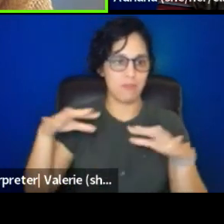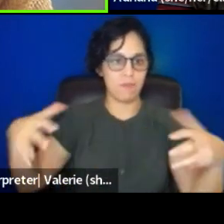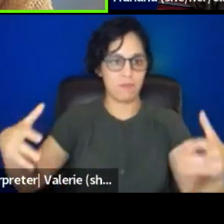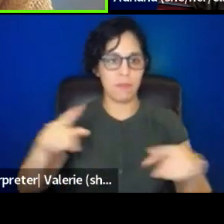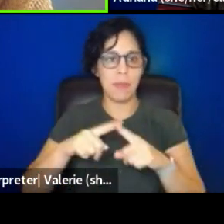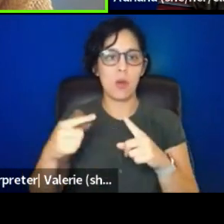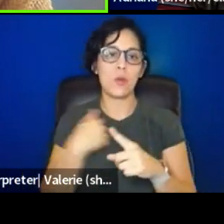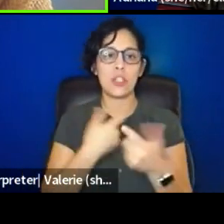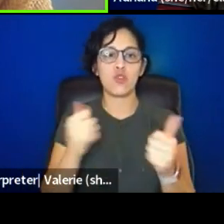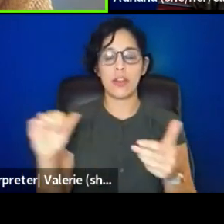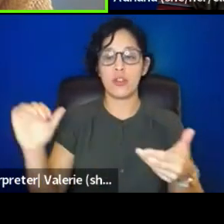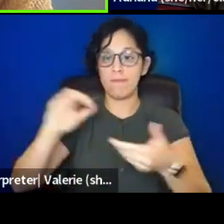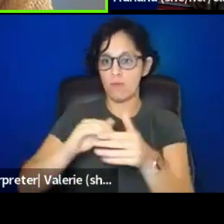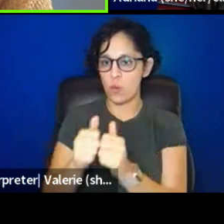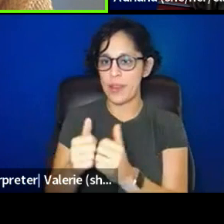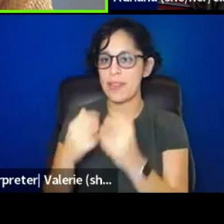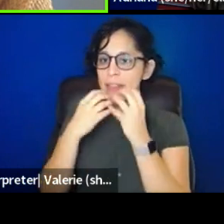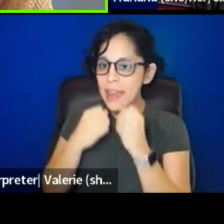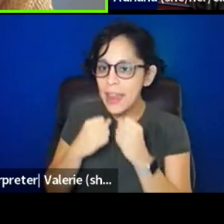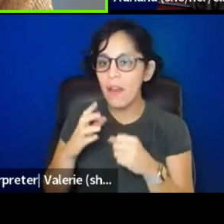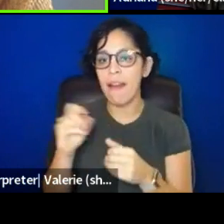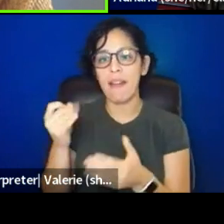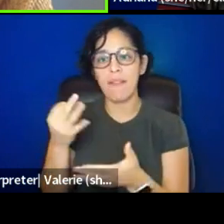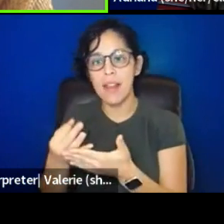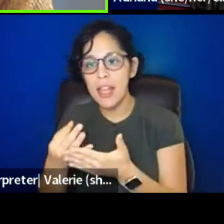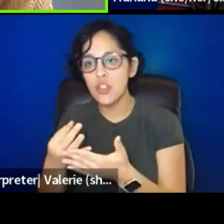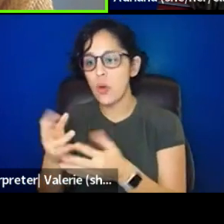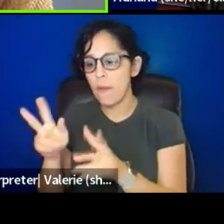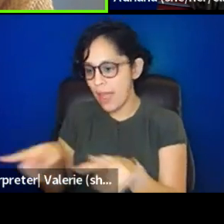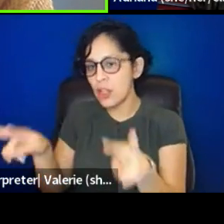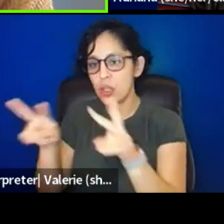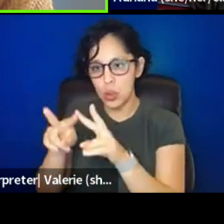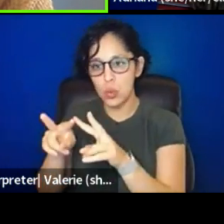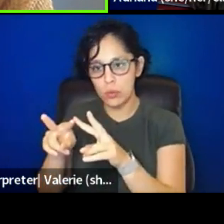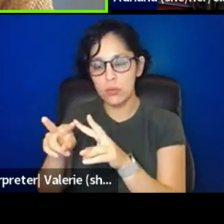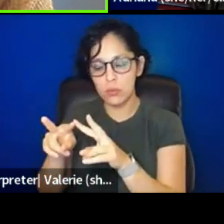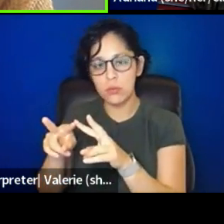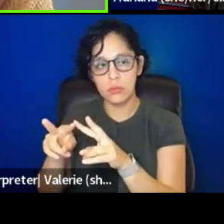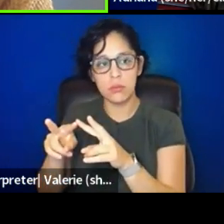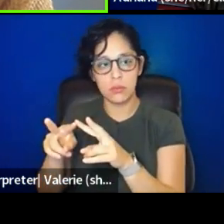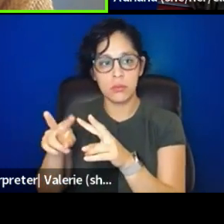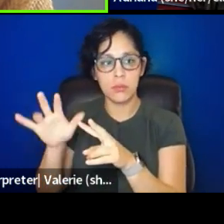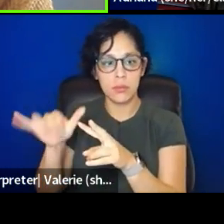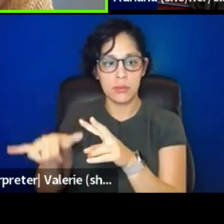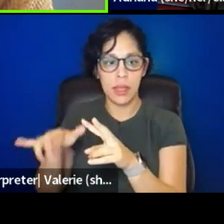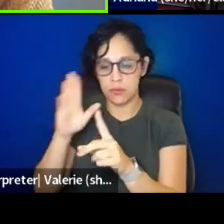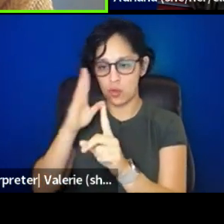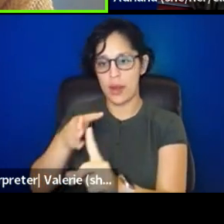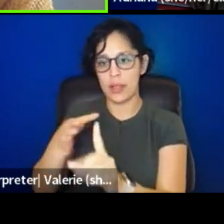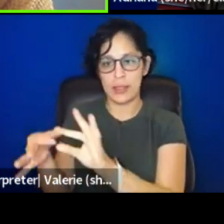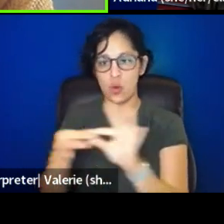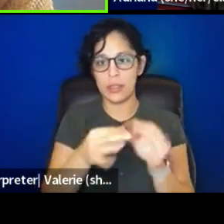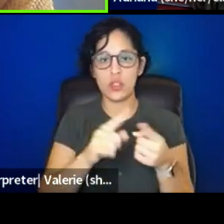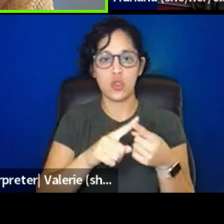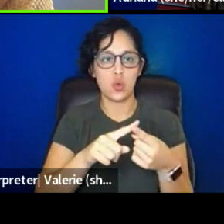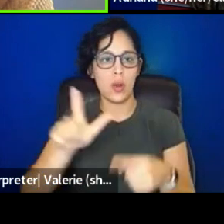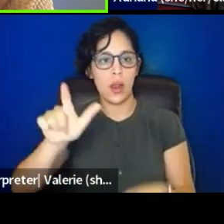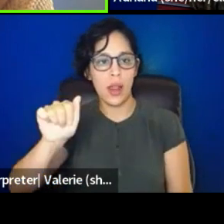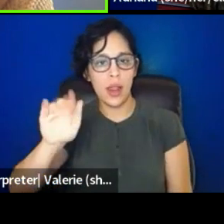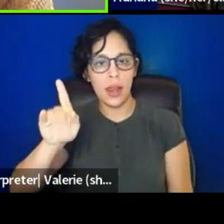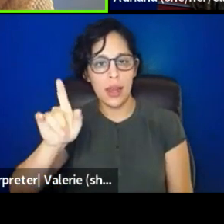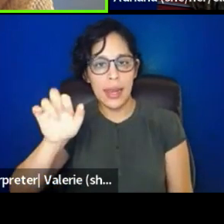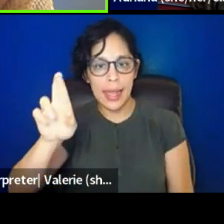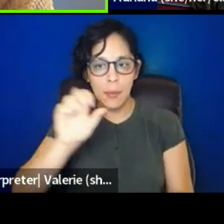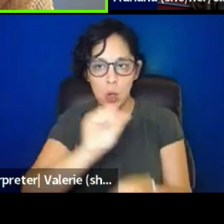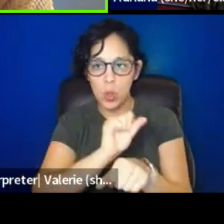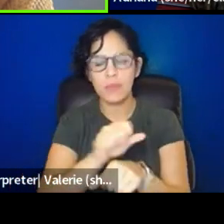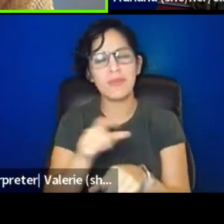with, with care and financial valuation, um, that directly correlates to labor in that way that